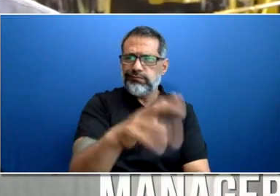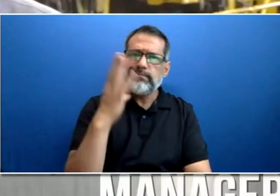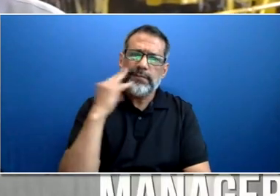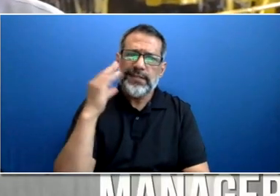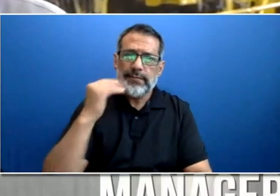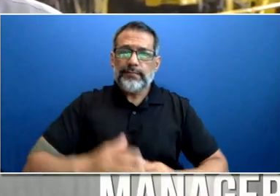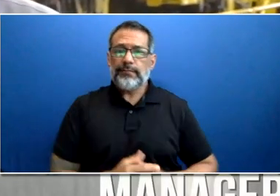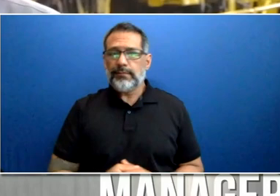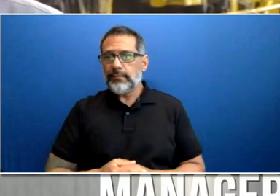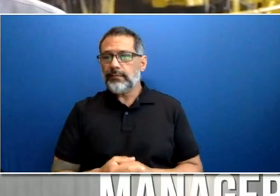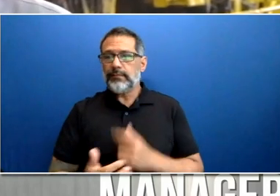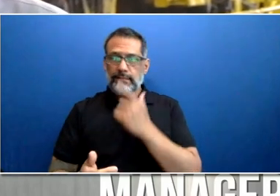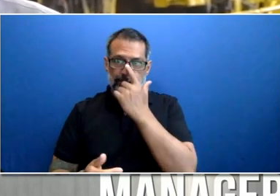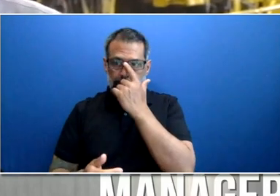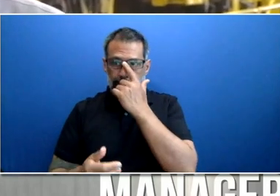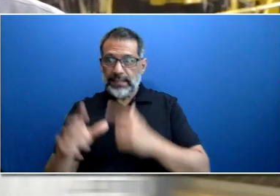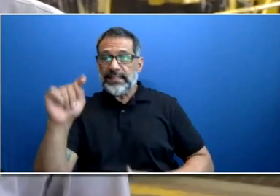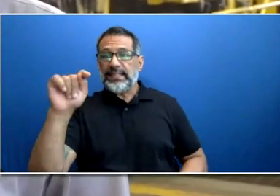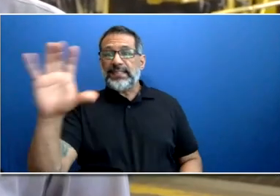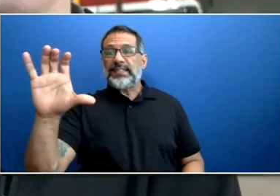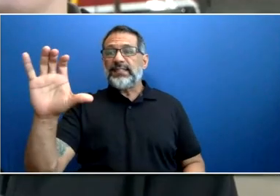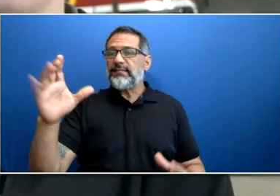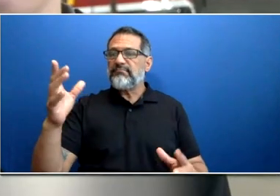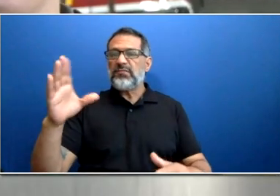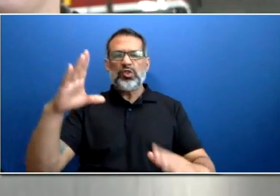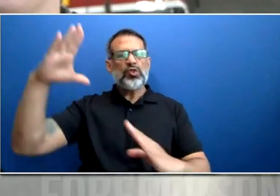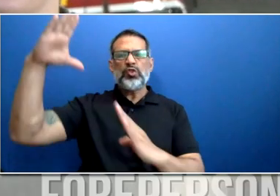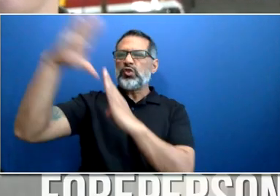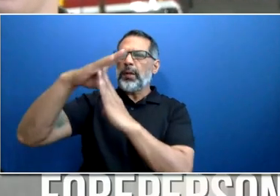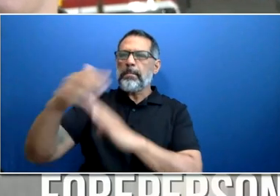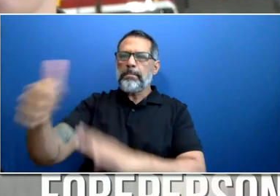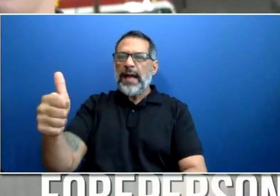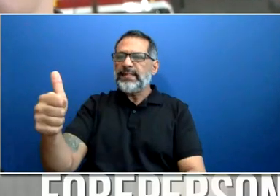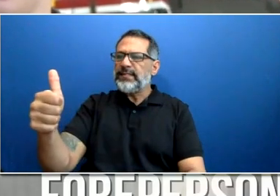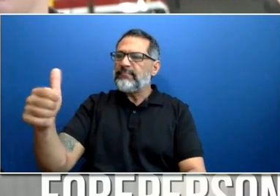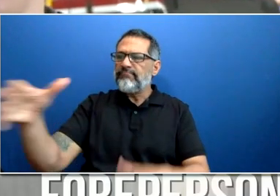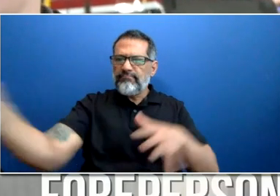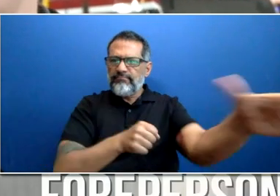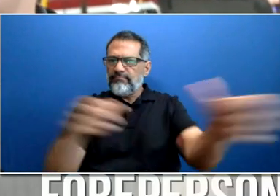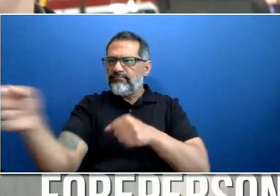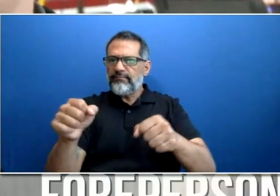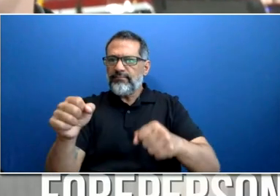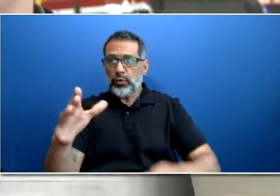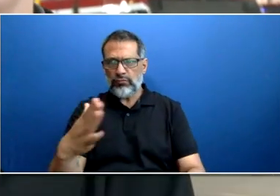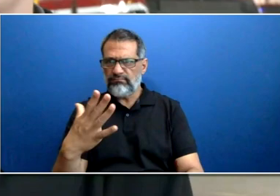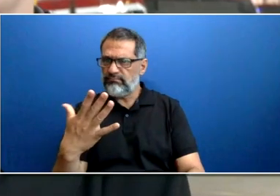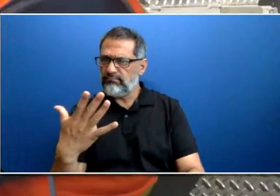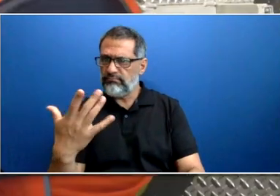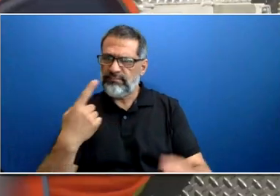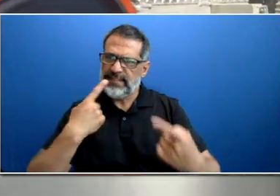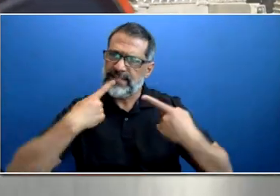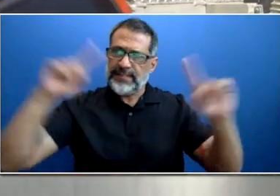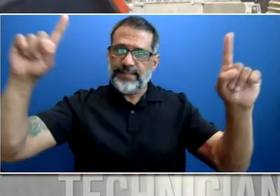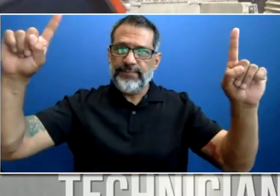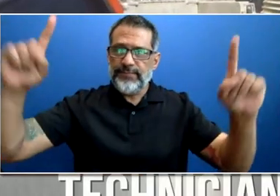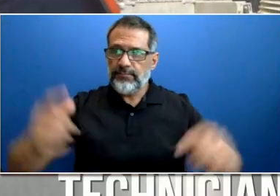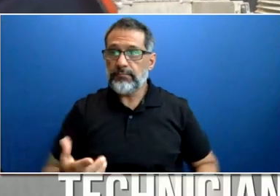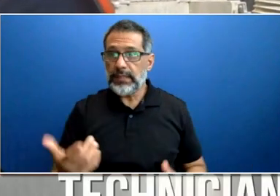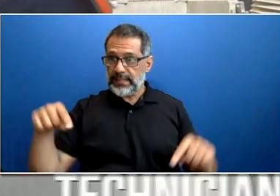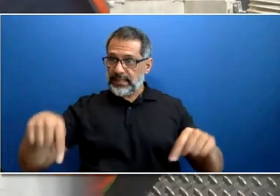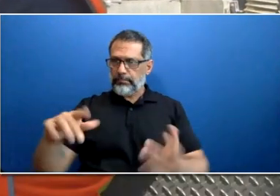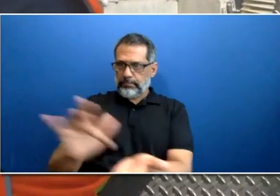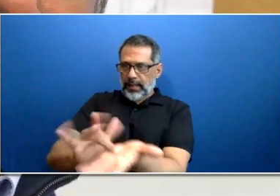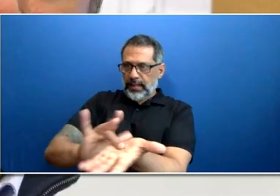of Canada's top 50 employers for many good reasons. This company has great medical benefits that you can't find anywhere else. Not just for you,